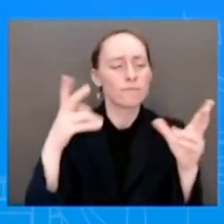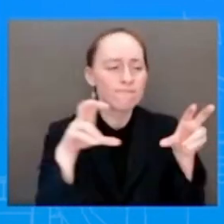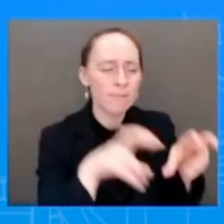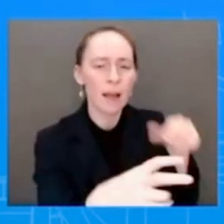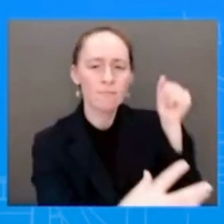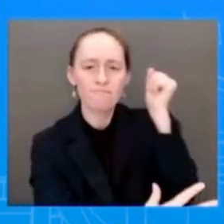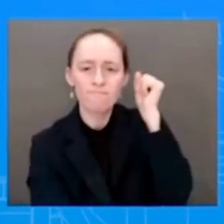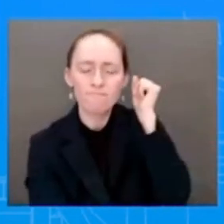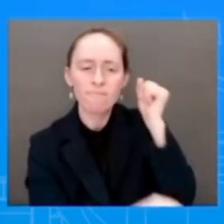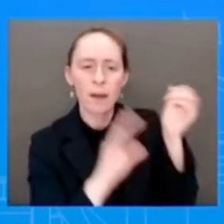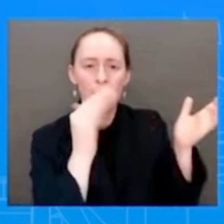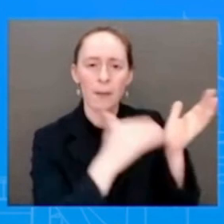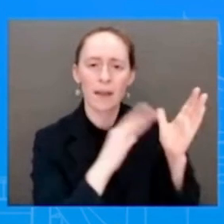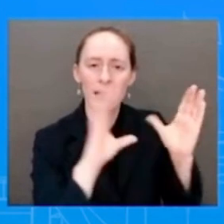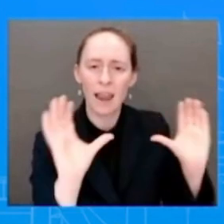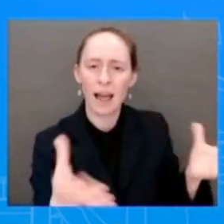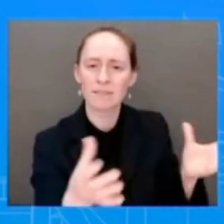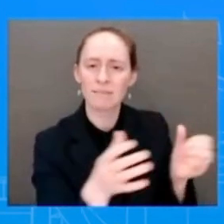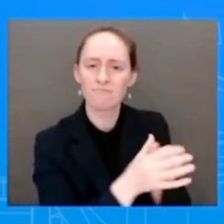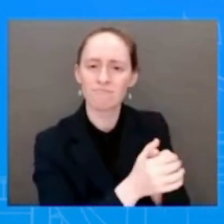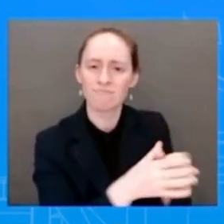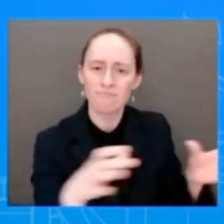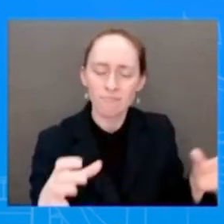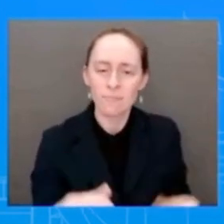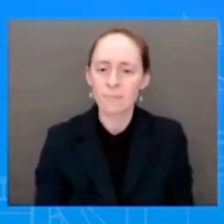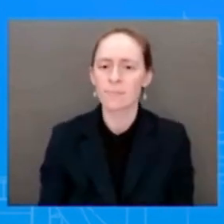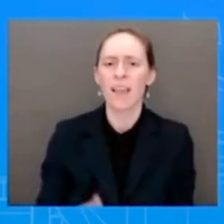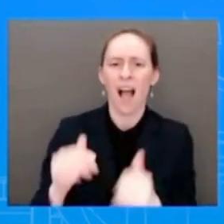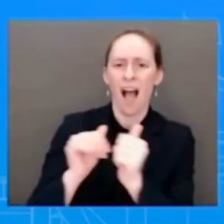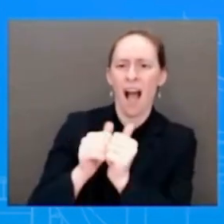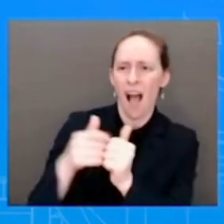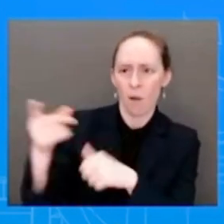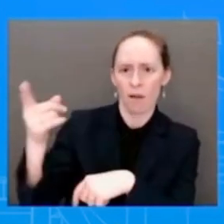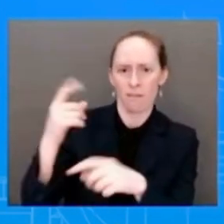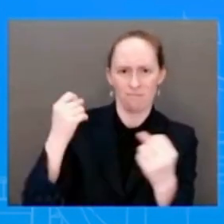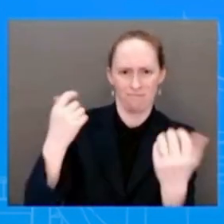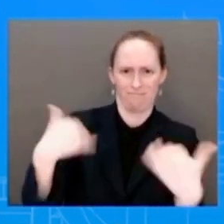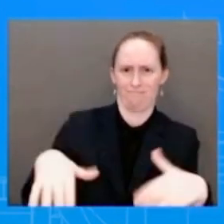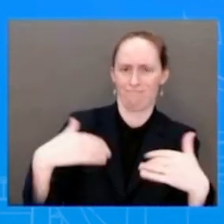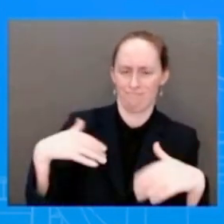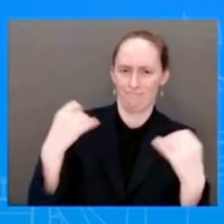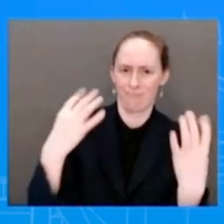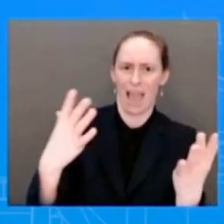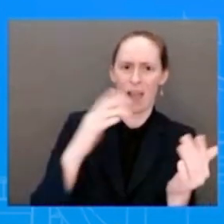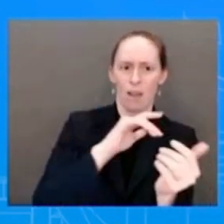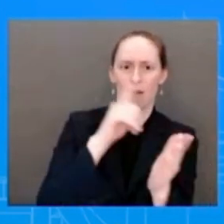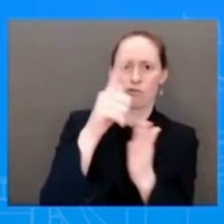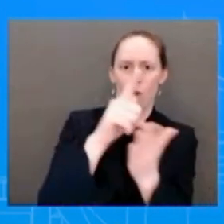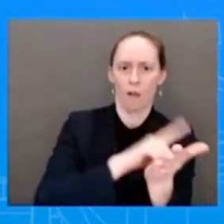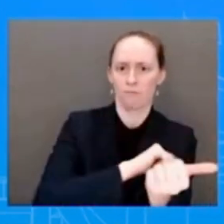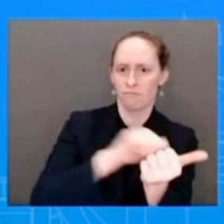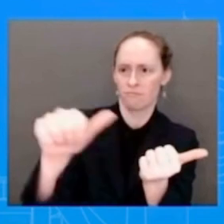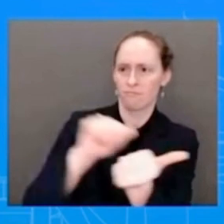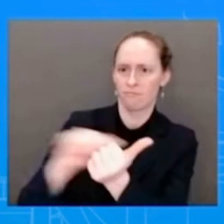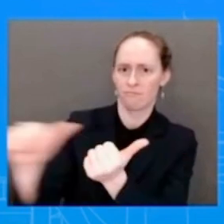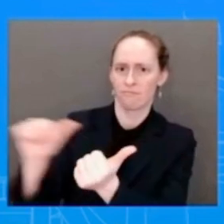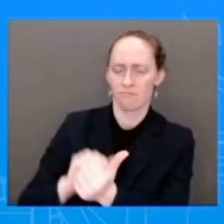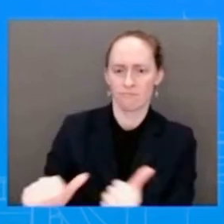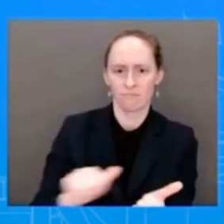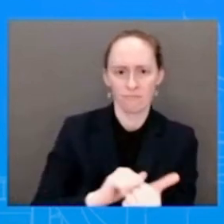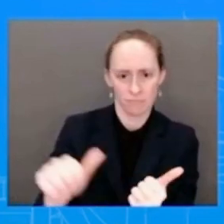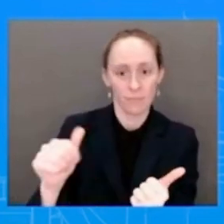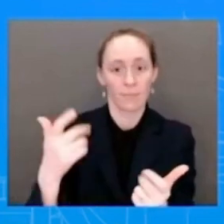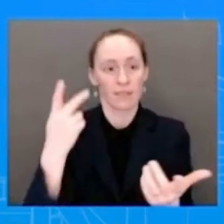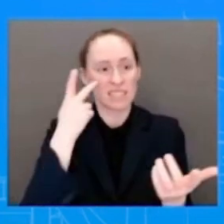legislation passed into law over the last two years, which are creating good, paying middle-class jobs and delivering real results for